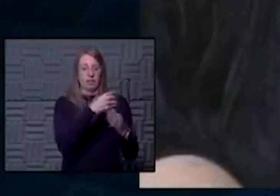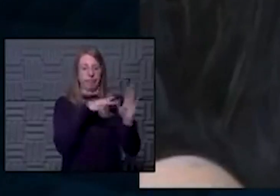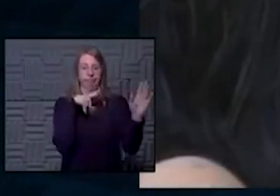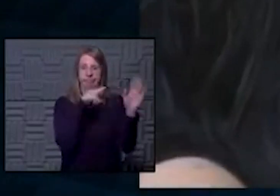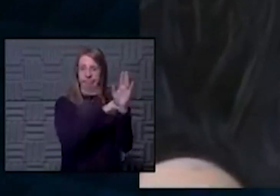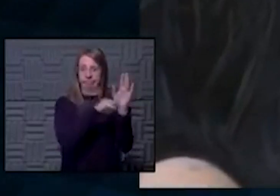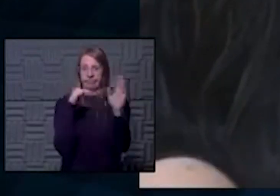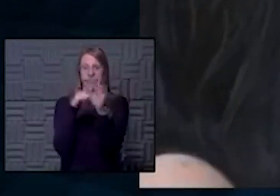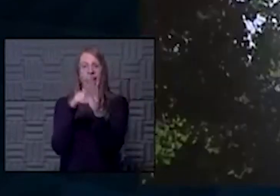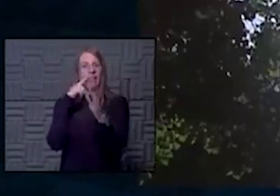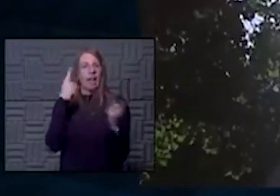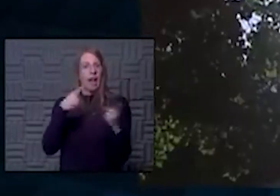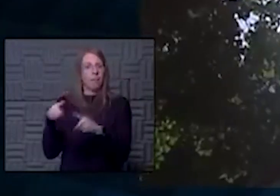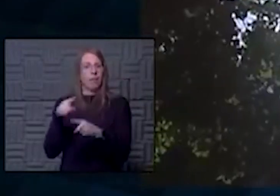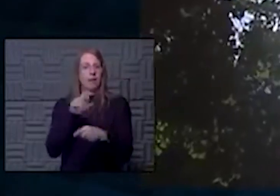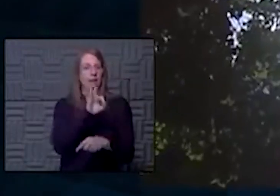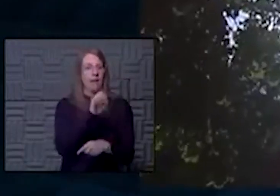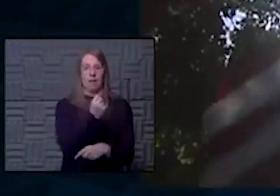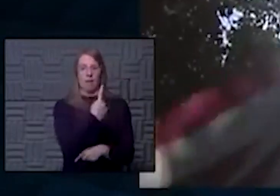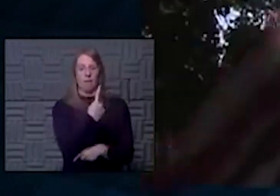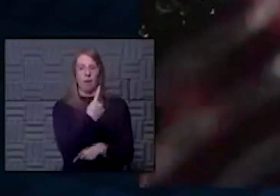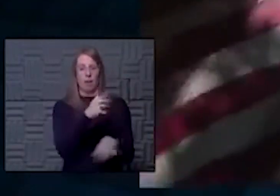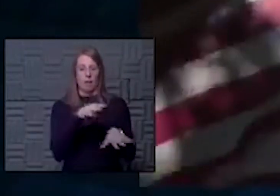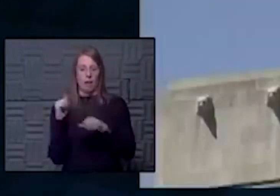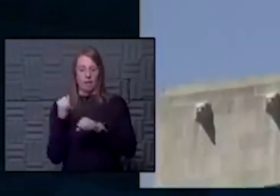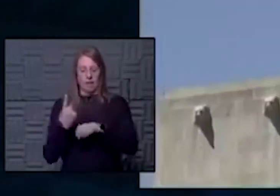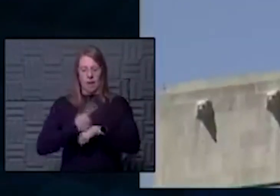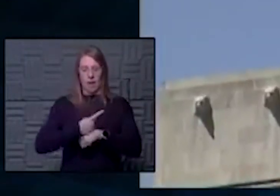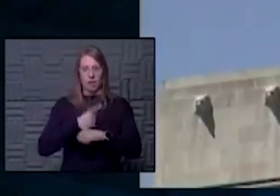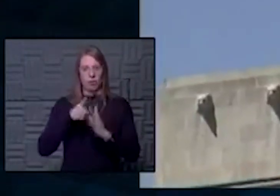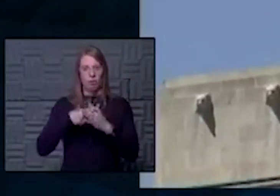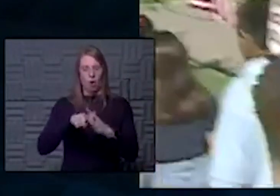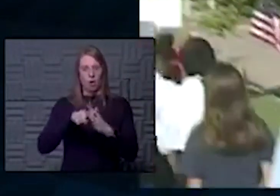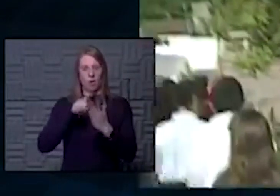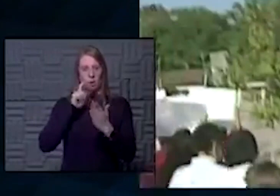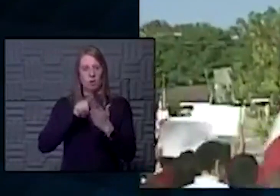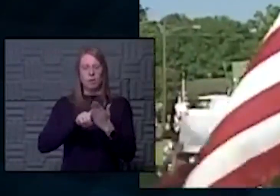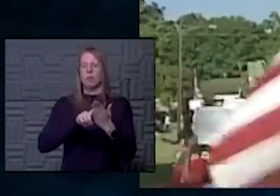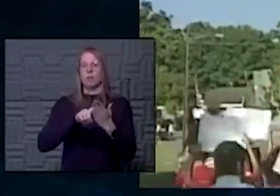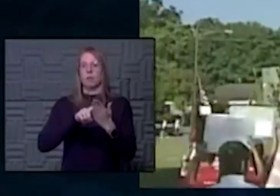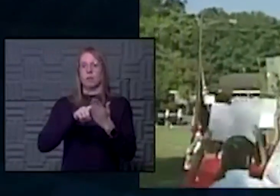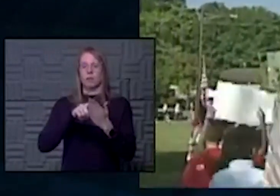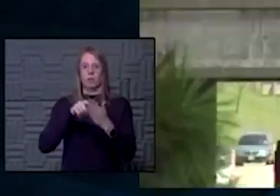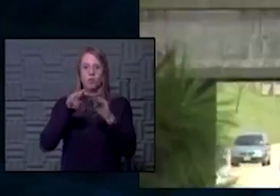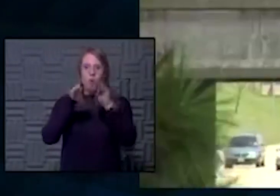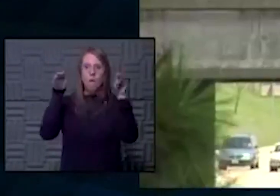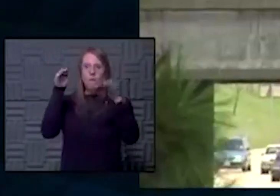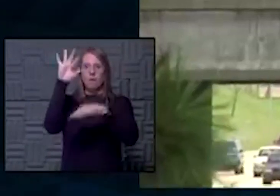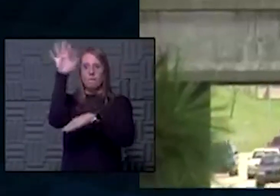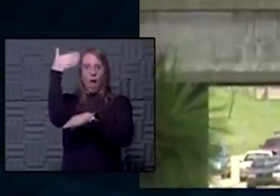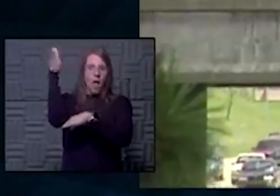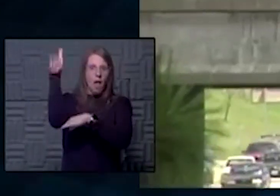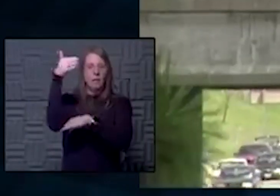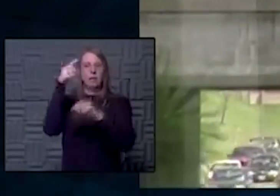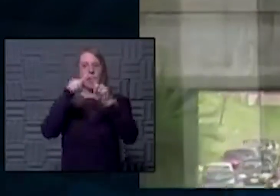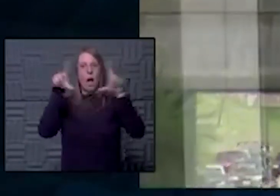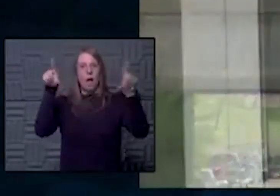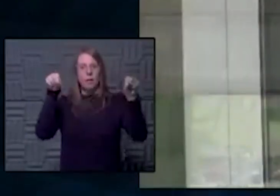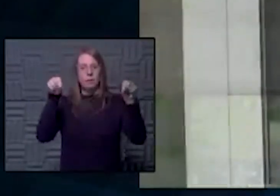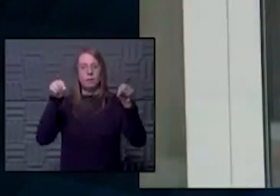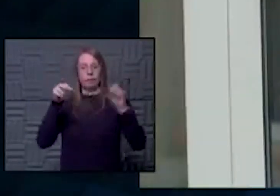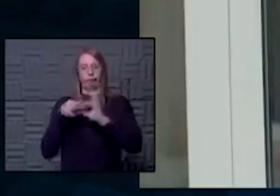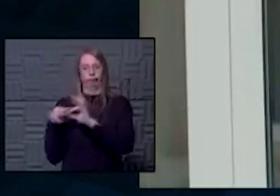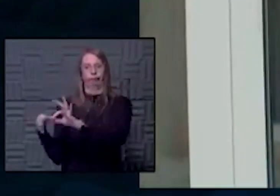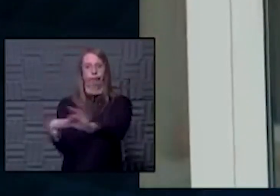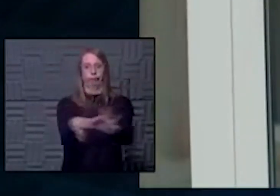I think about what happened on 9-11. And when you left after that day, you started seeing on roofs and in flags and signs everywhere, United we stand.